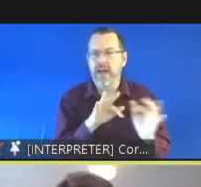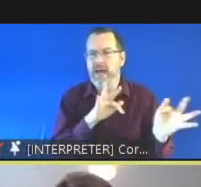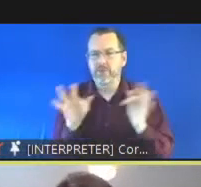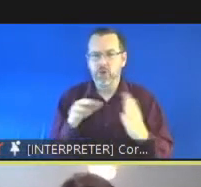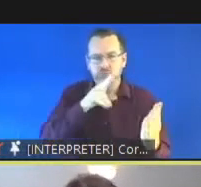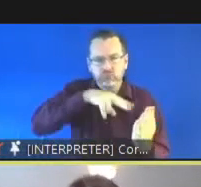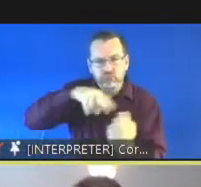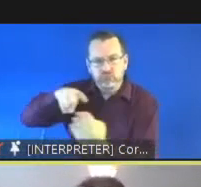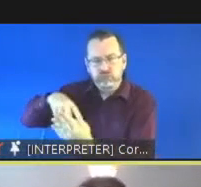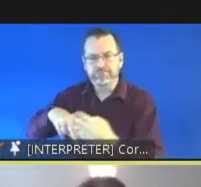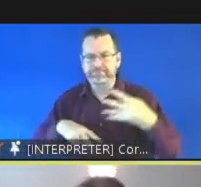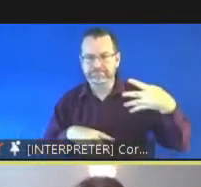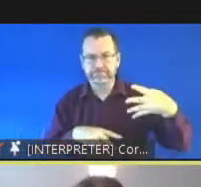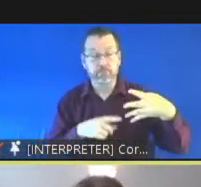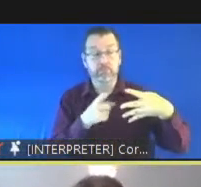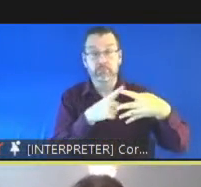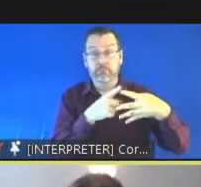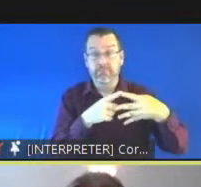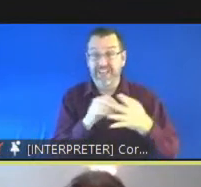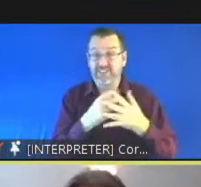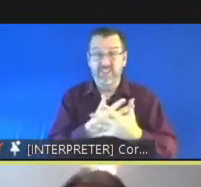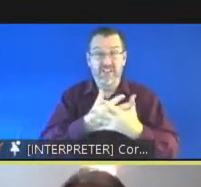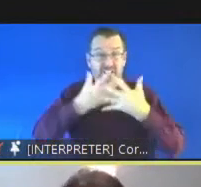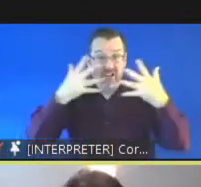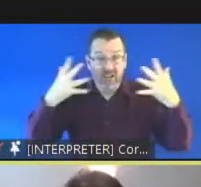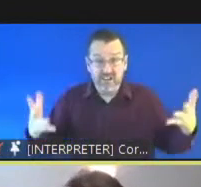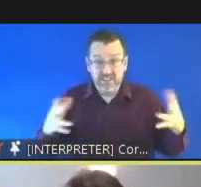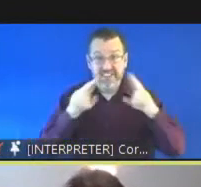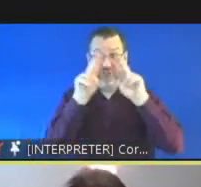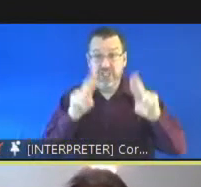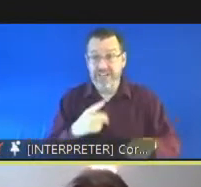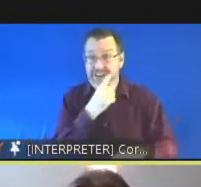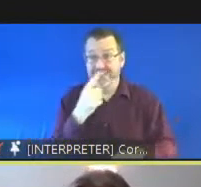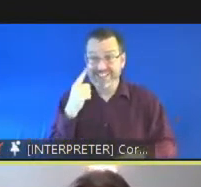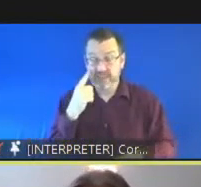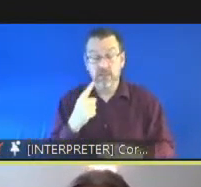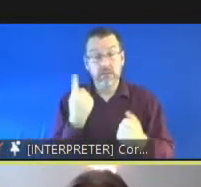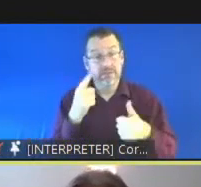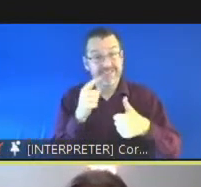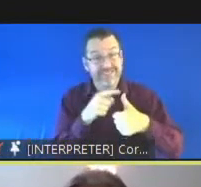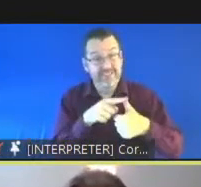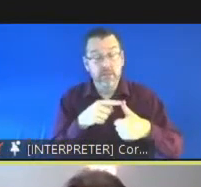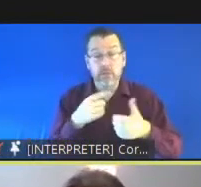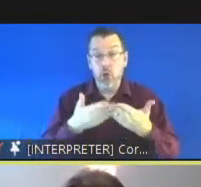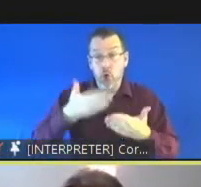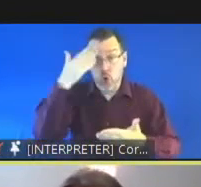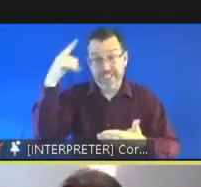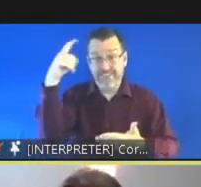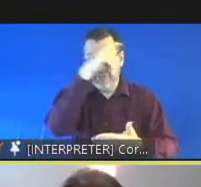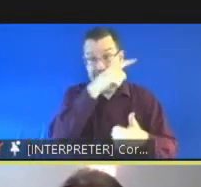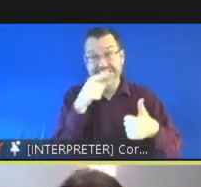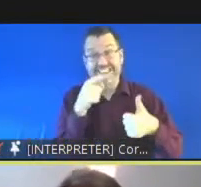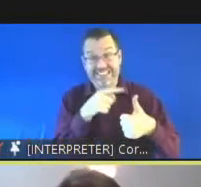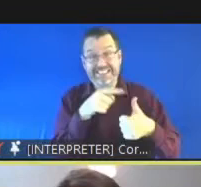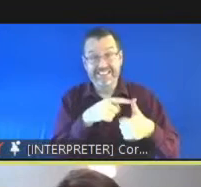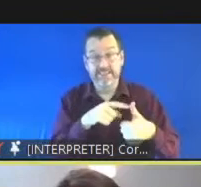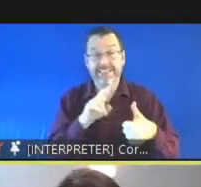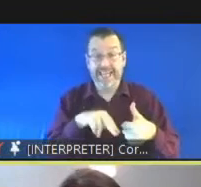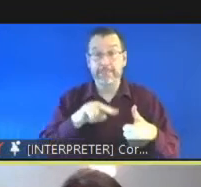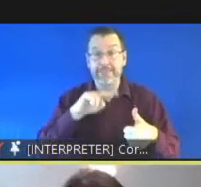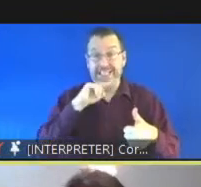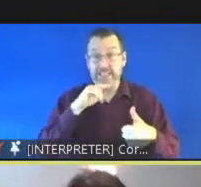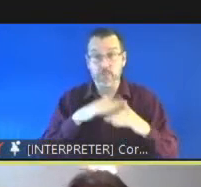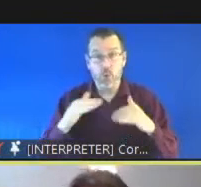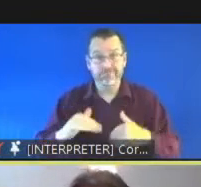huge body of evidence that indicates that that learning difficulties in particular can increase the chance of a child coming into conflict with the